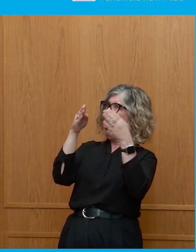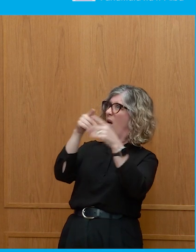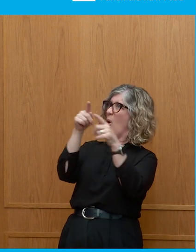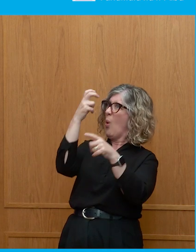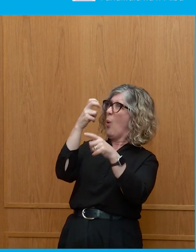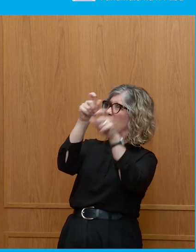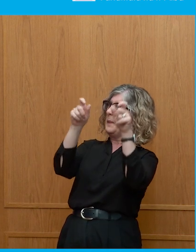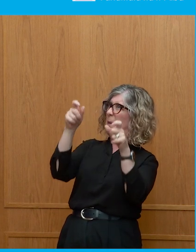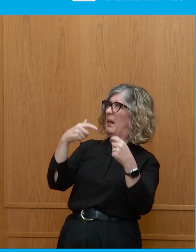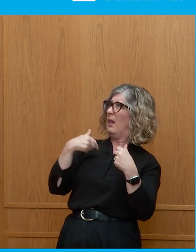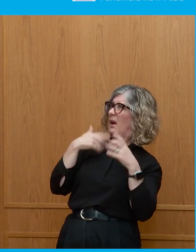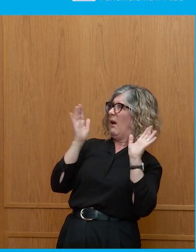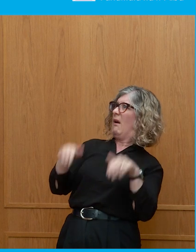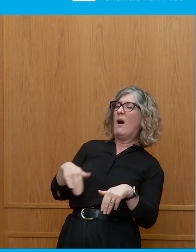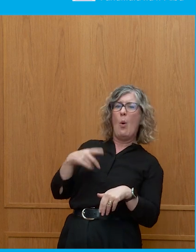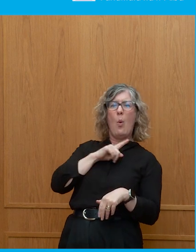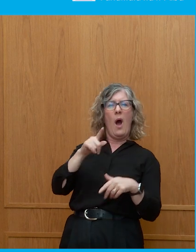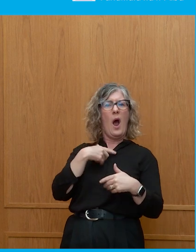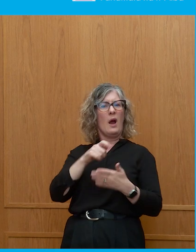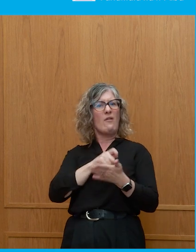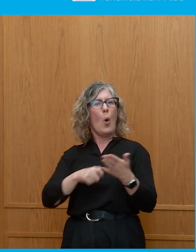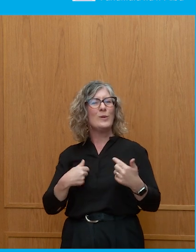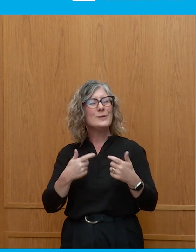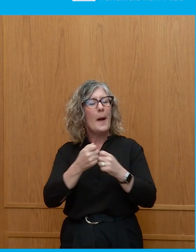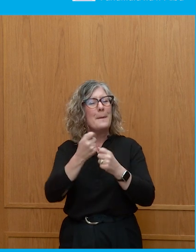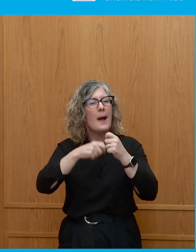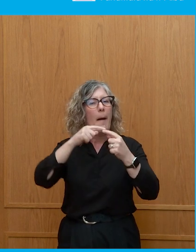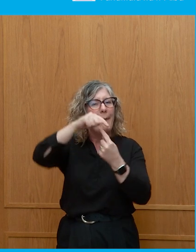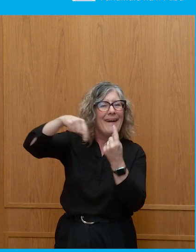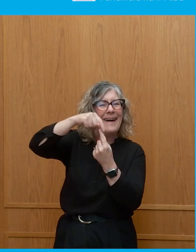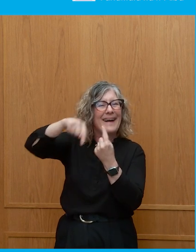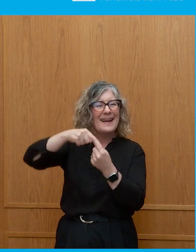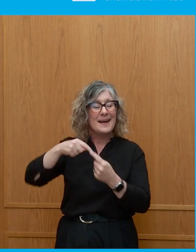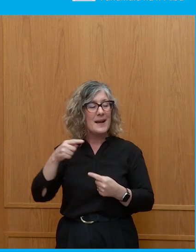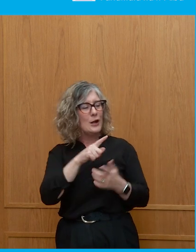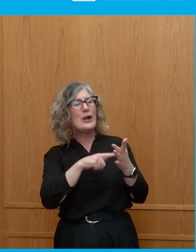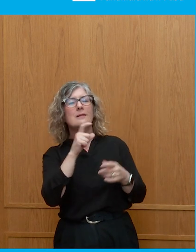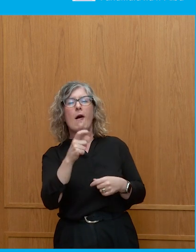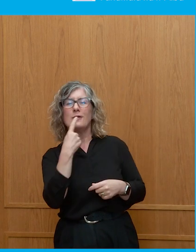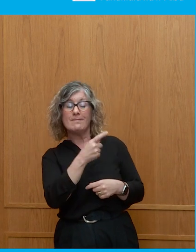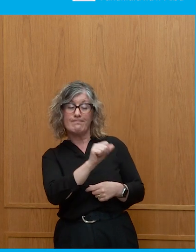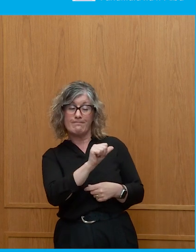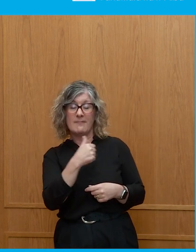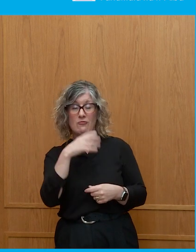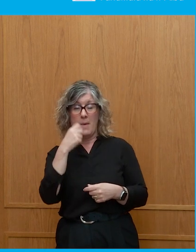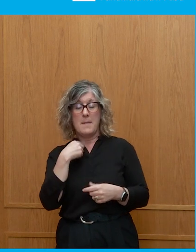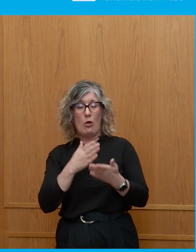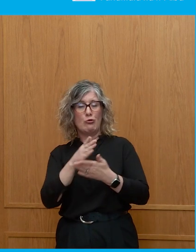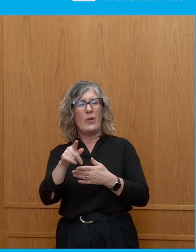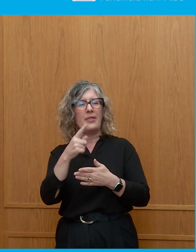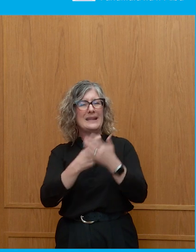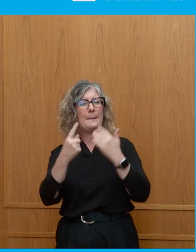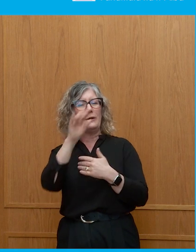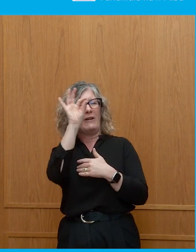cyclical in that sense. I mean, I found it was interesting, as a politician during the Scottish Independence Referendum, one of the most engaged communities